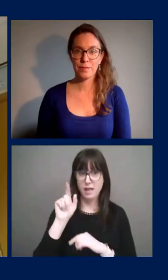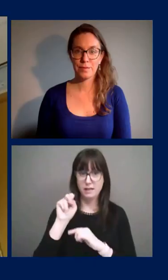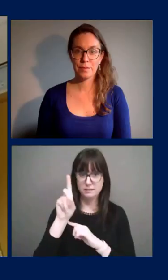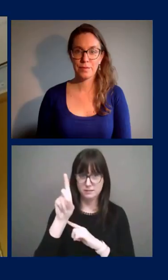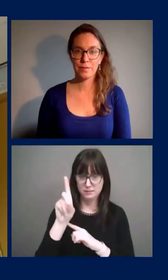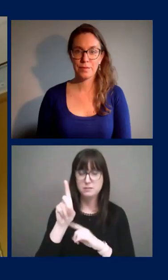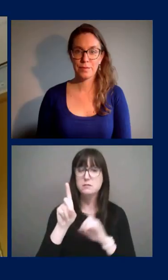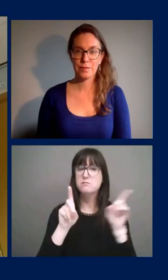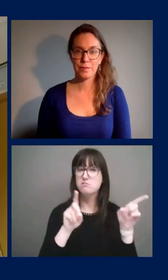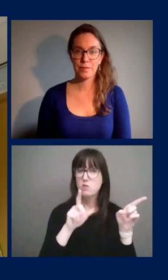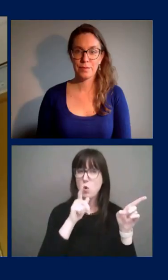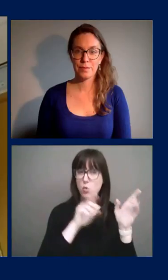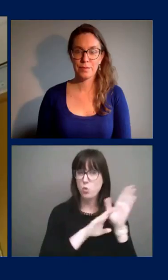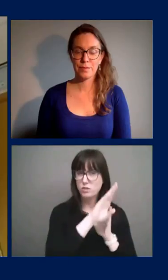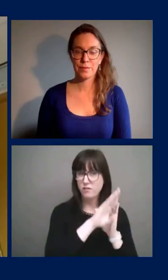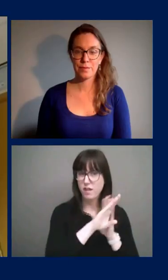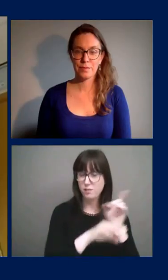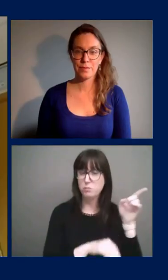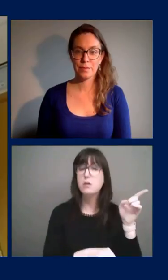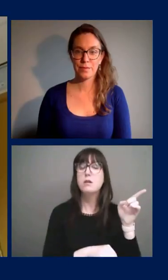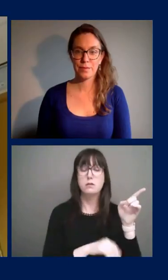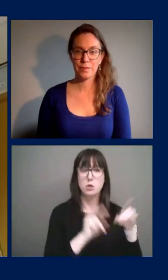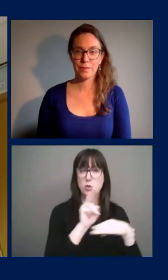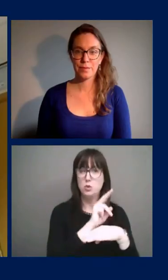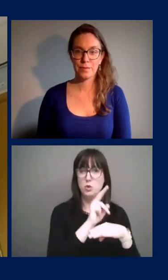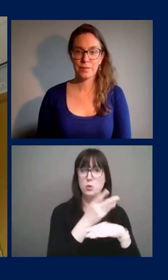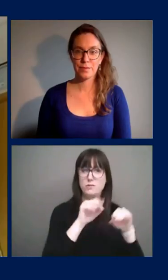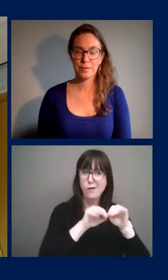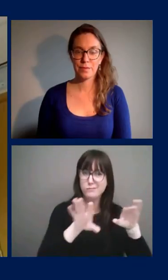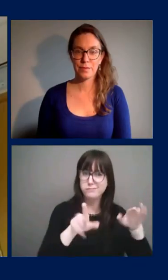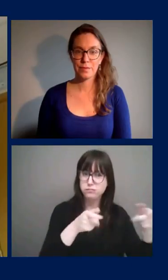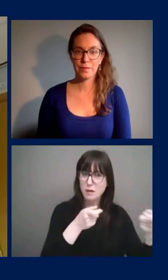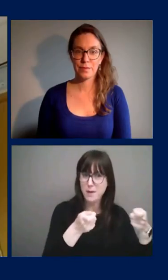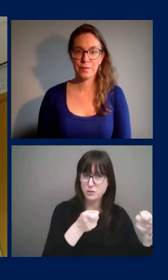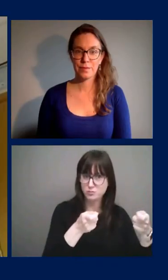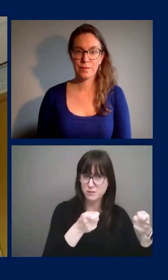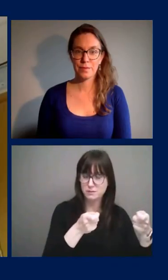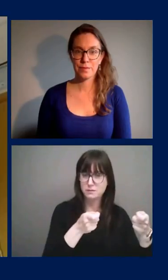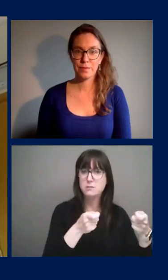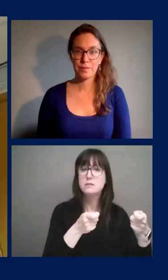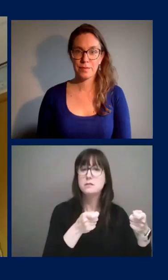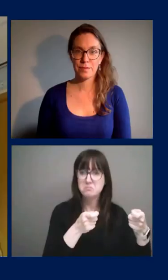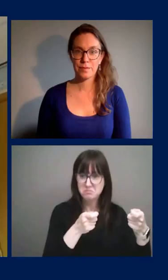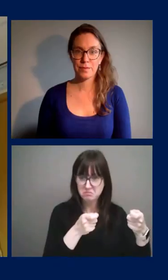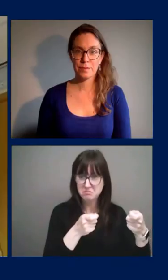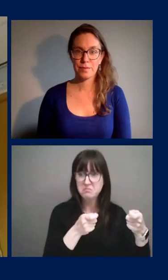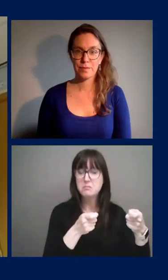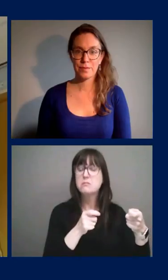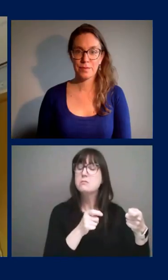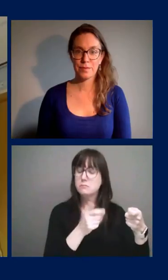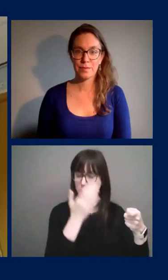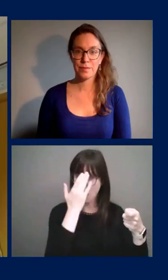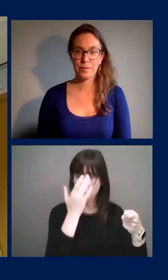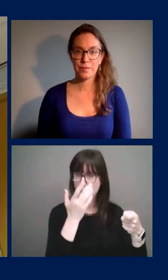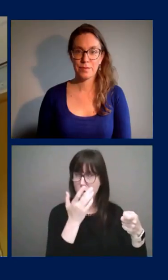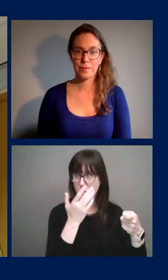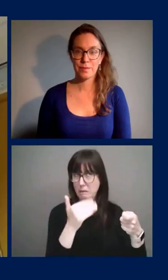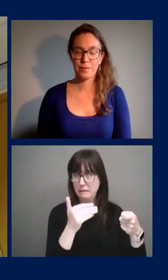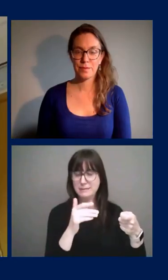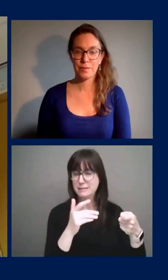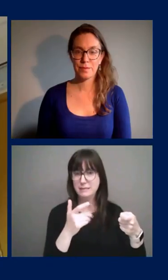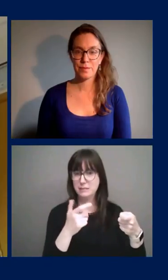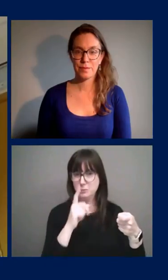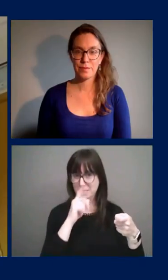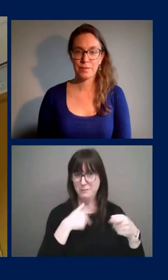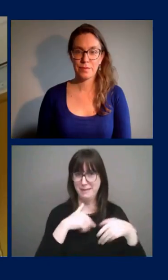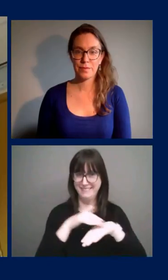developers had used this for outbreak management and they made the, and now you're getting into an area I really don't know much about, they